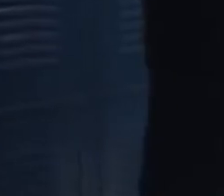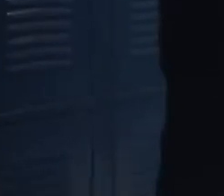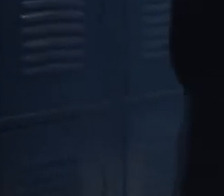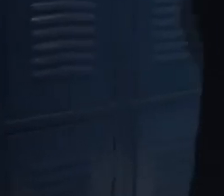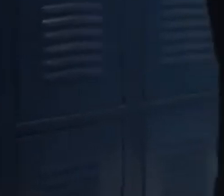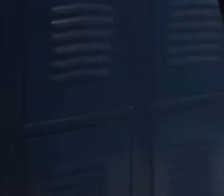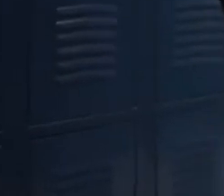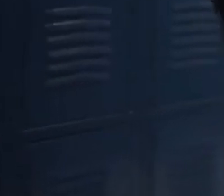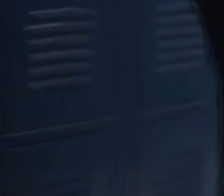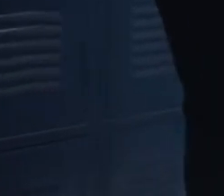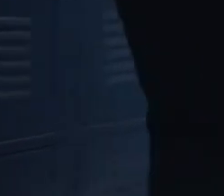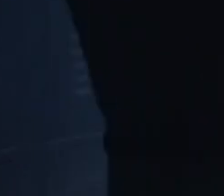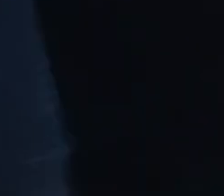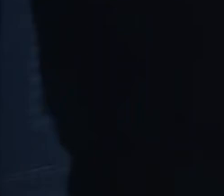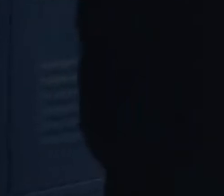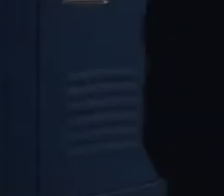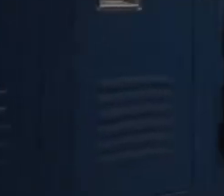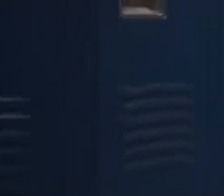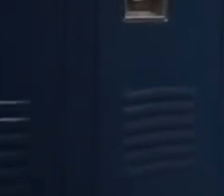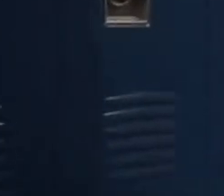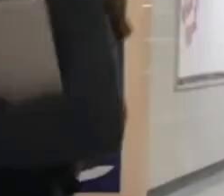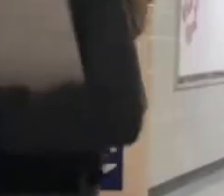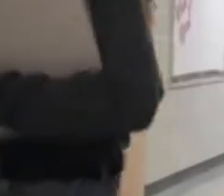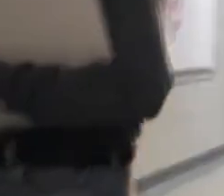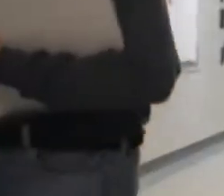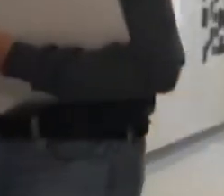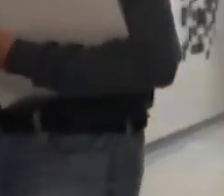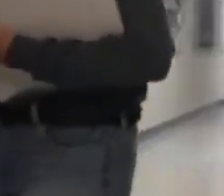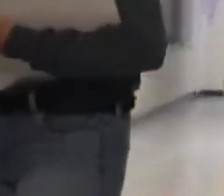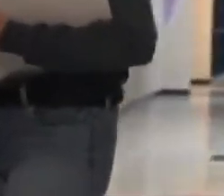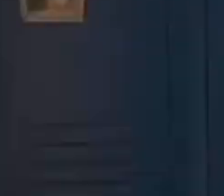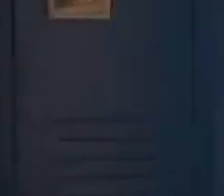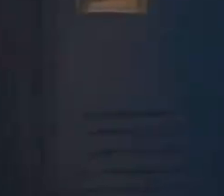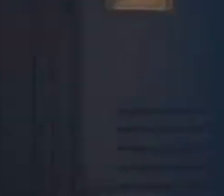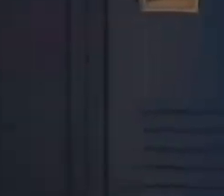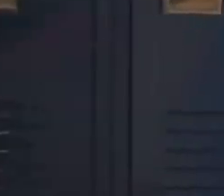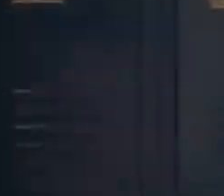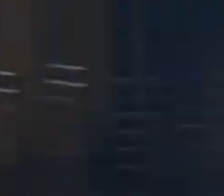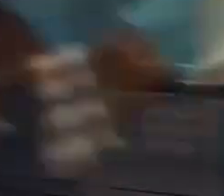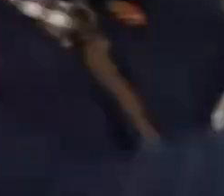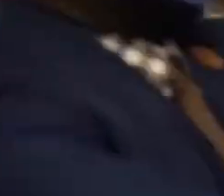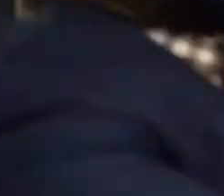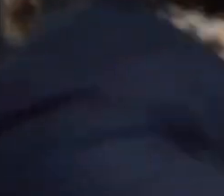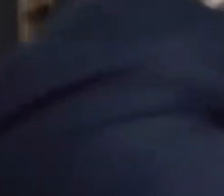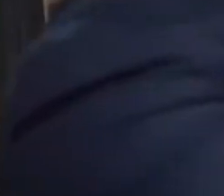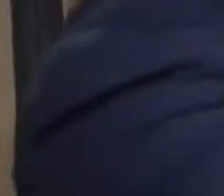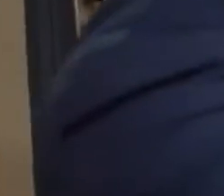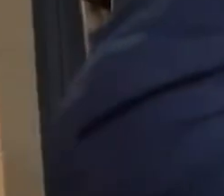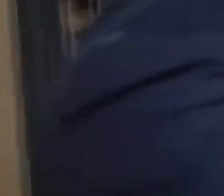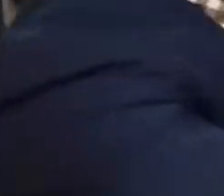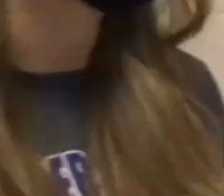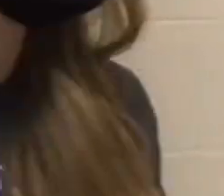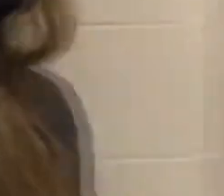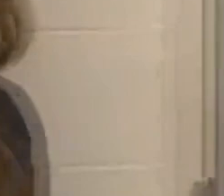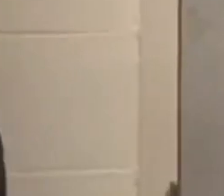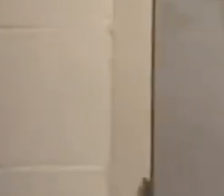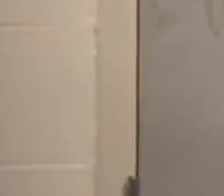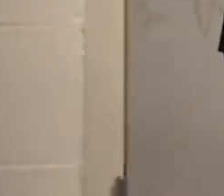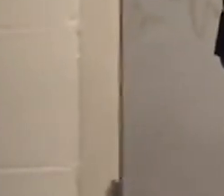rules and plans let's all be safe go wash your hands so move back up six feet you better not coughing you better not sneeze annotation